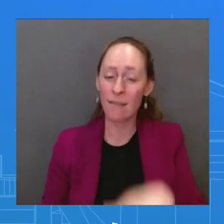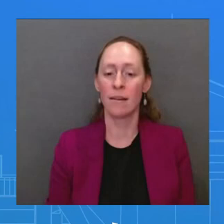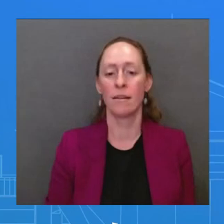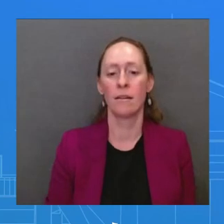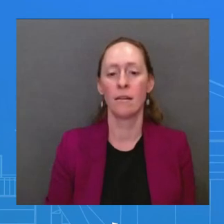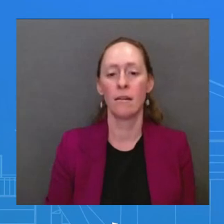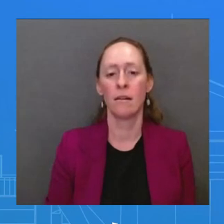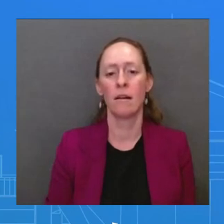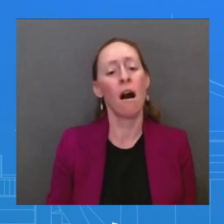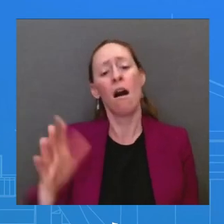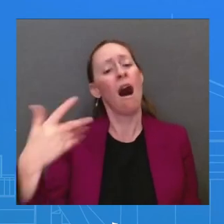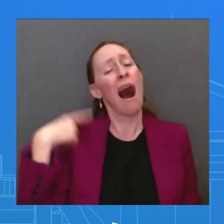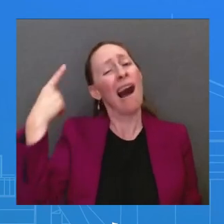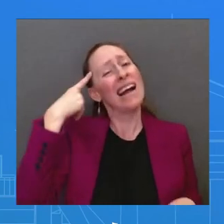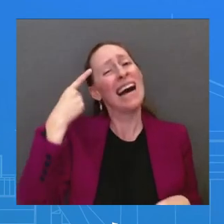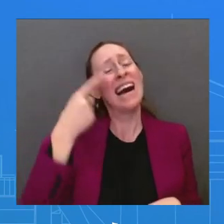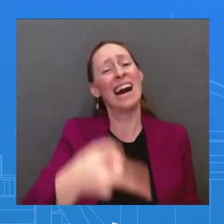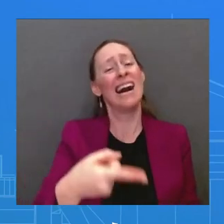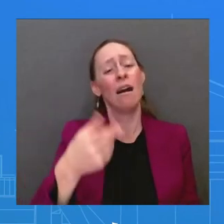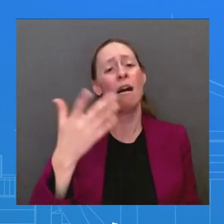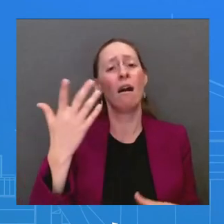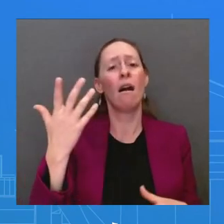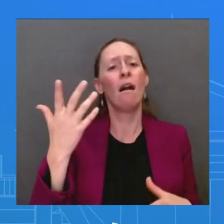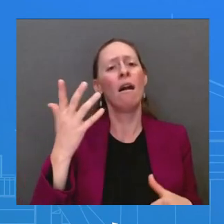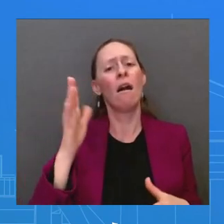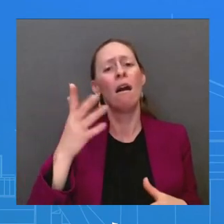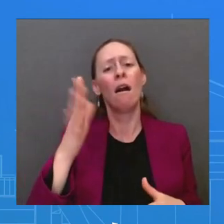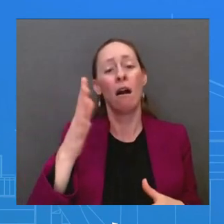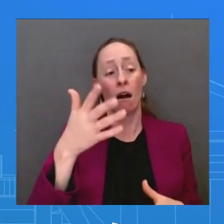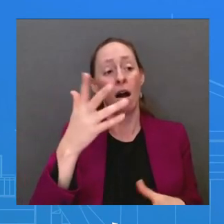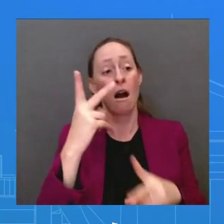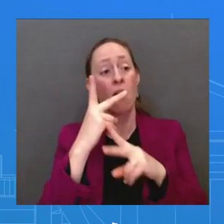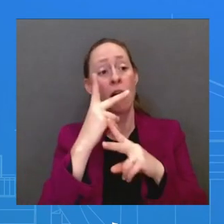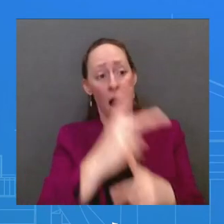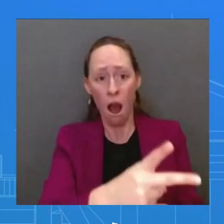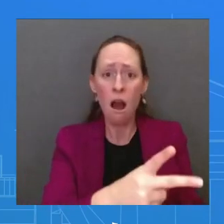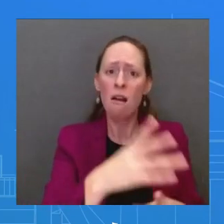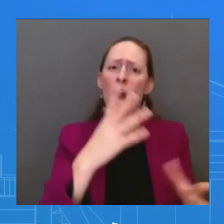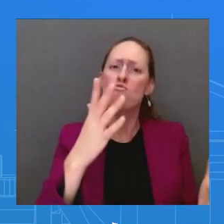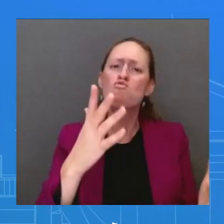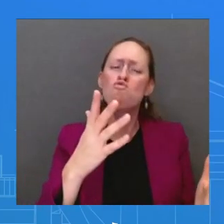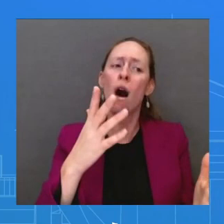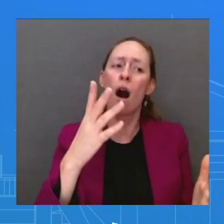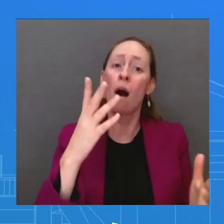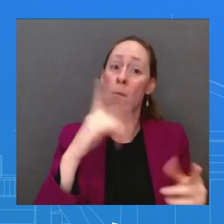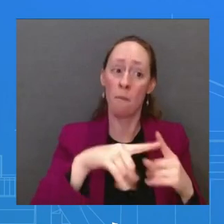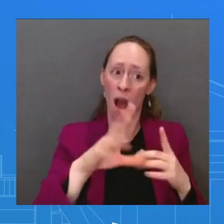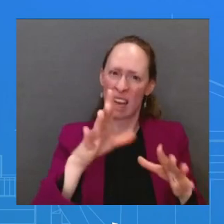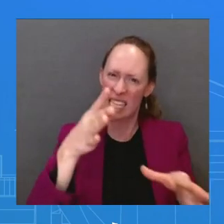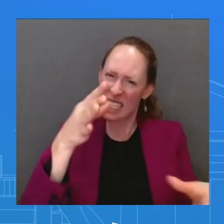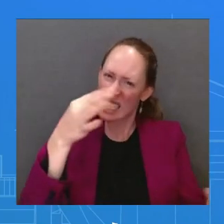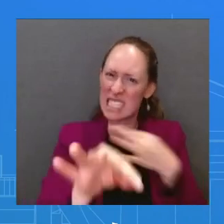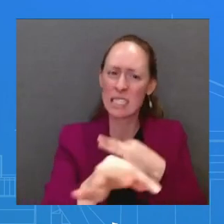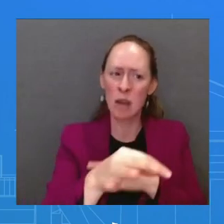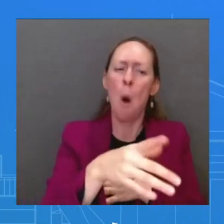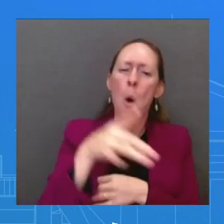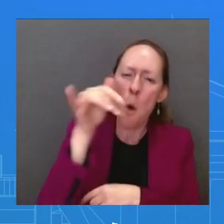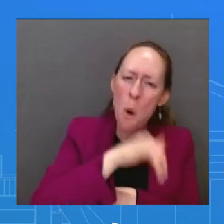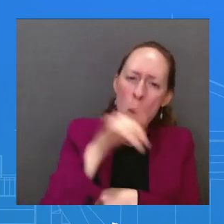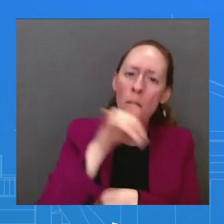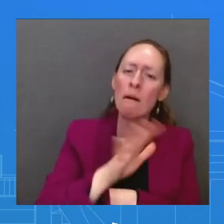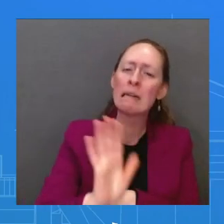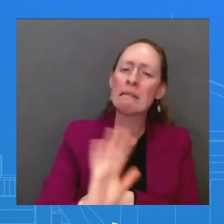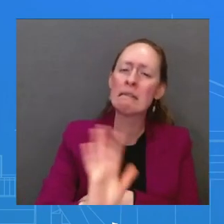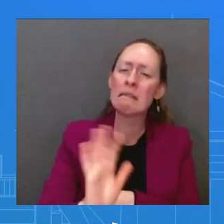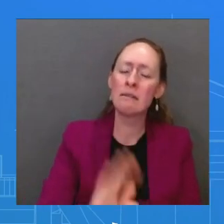fact. It's also a fact that World Bank reform is not about China in no small part because China is a shareholder in the